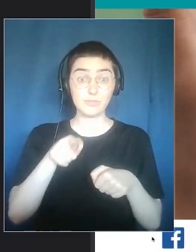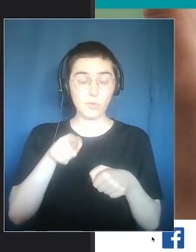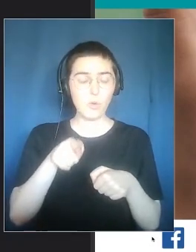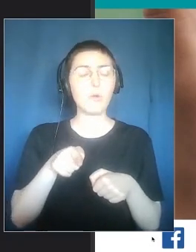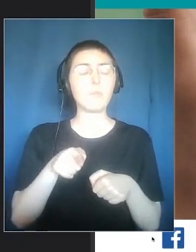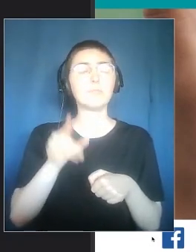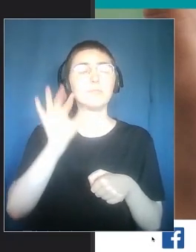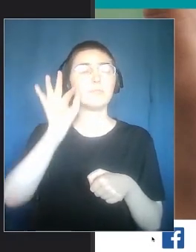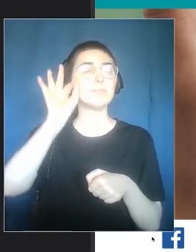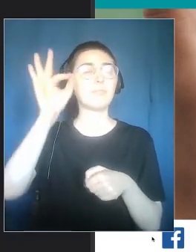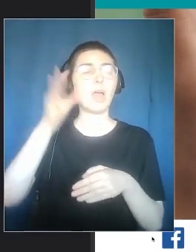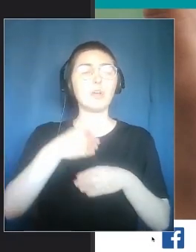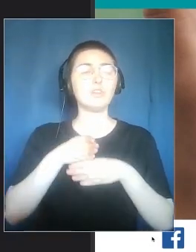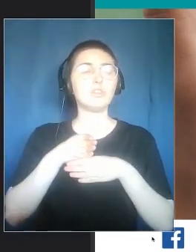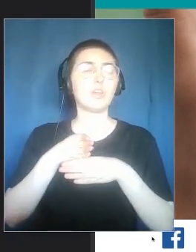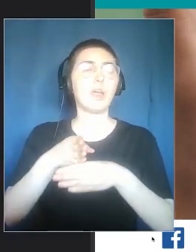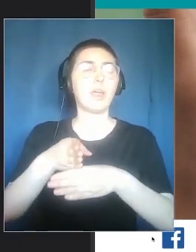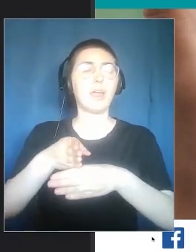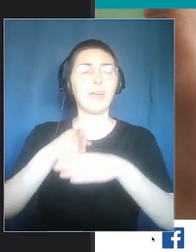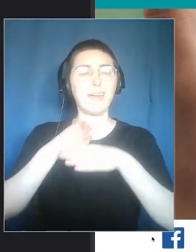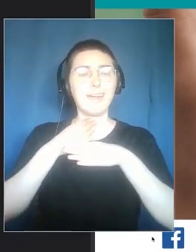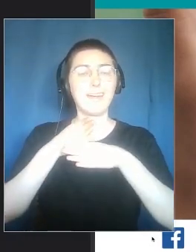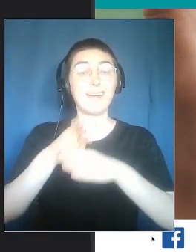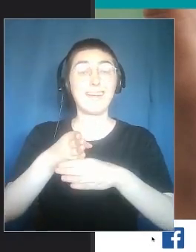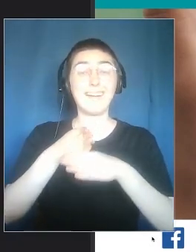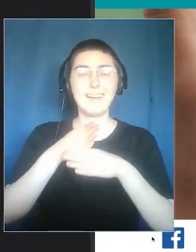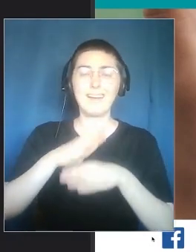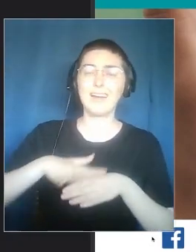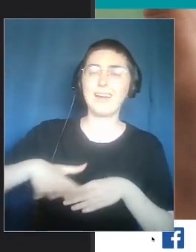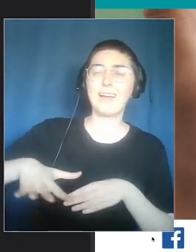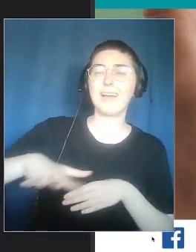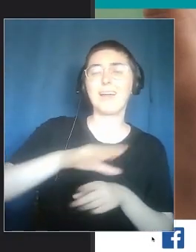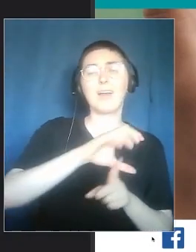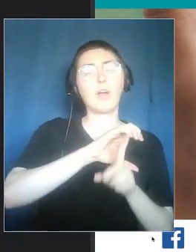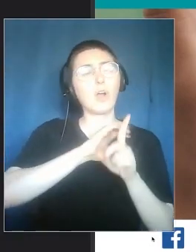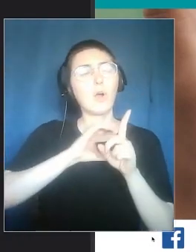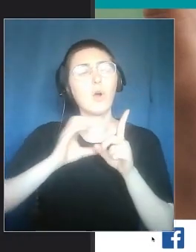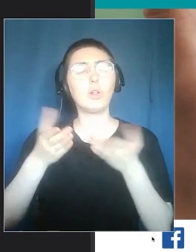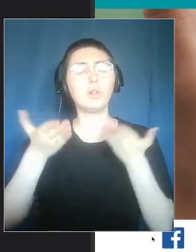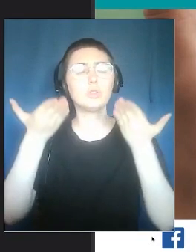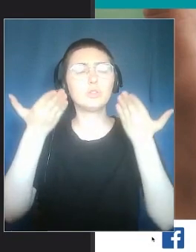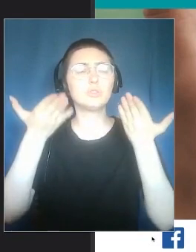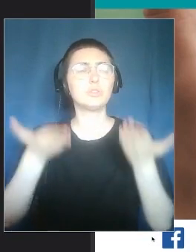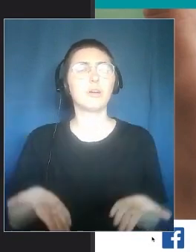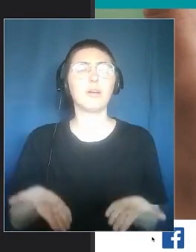These are sharing platforms that are born